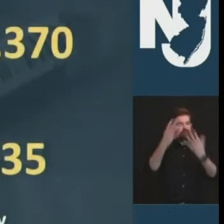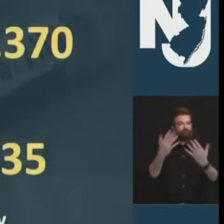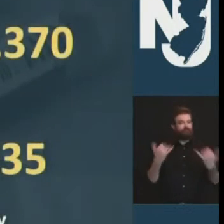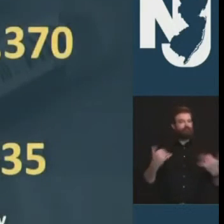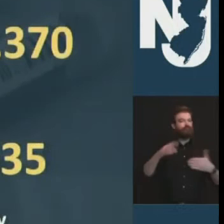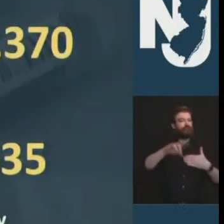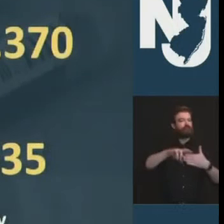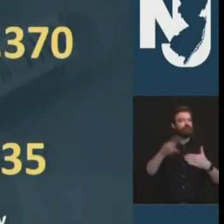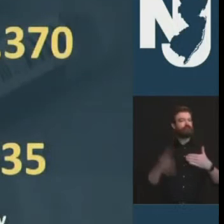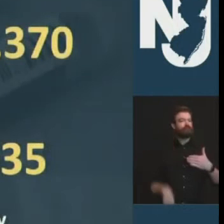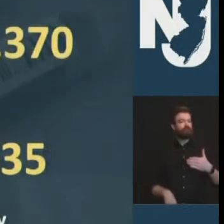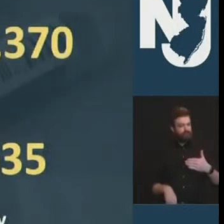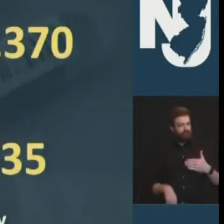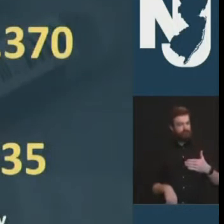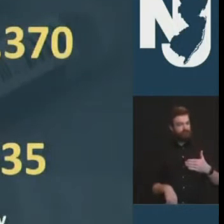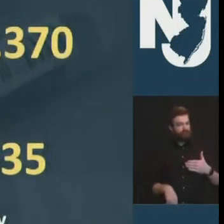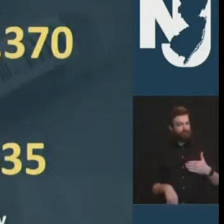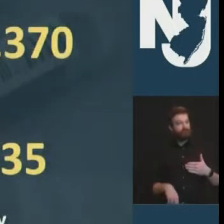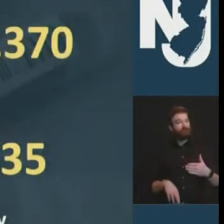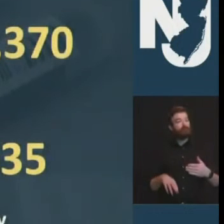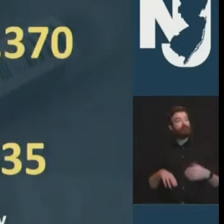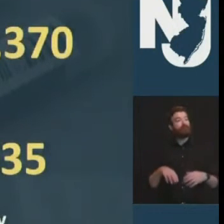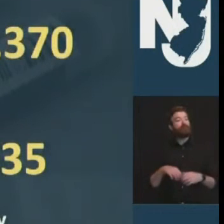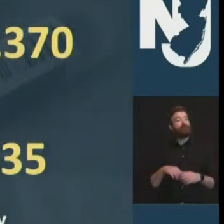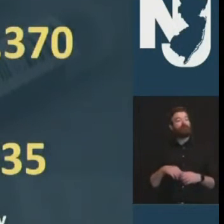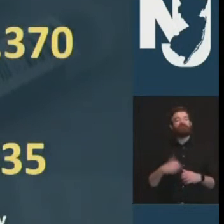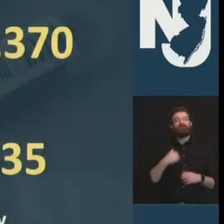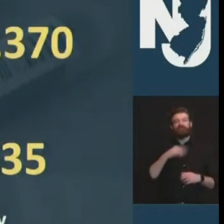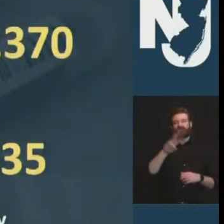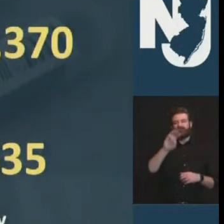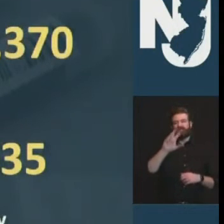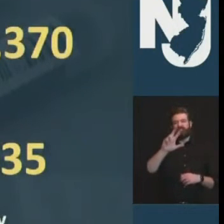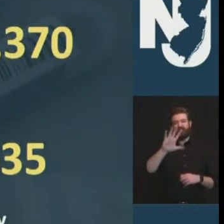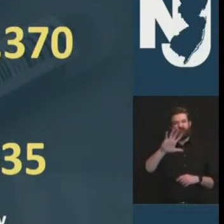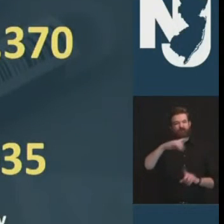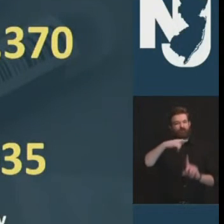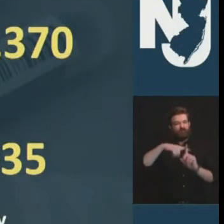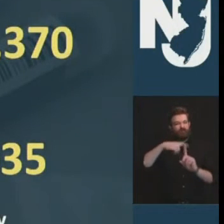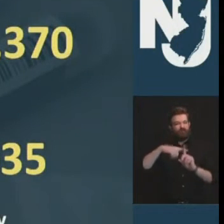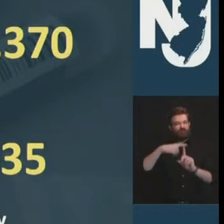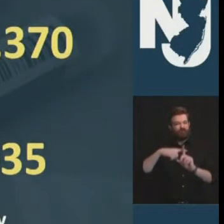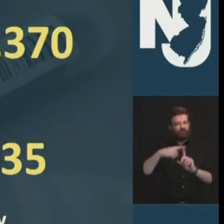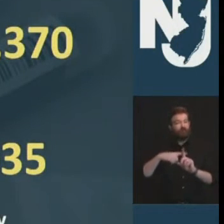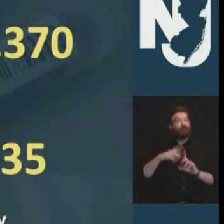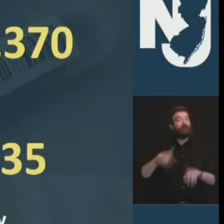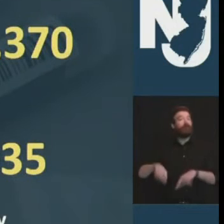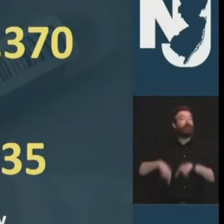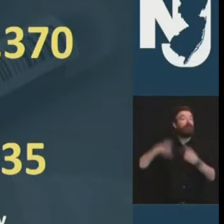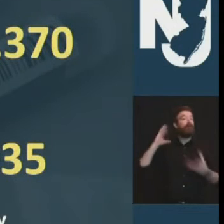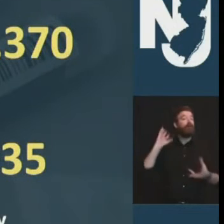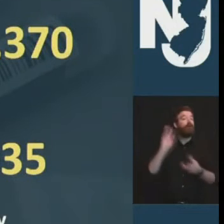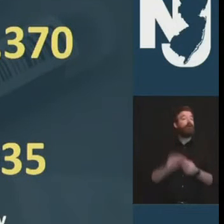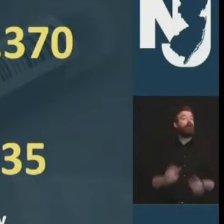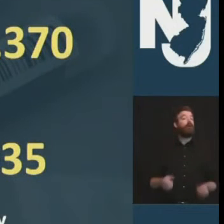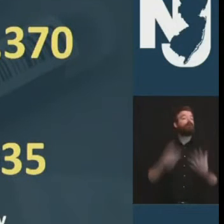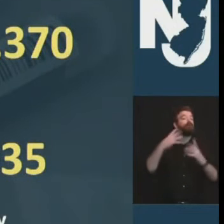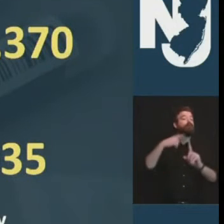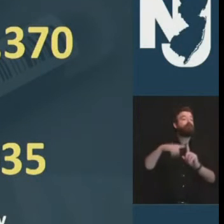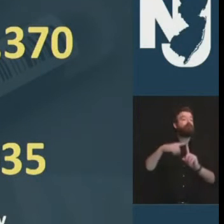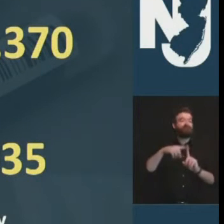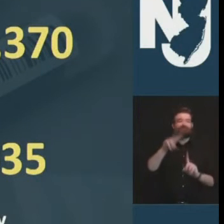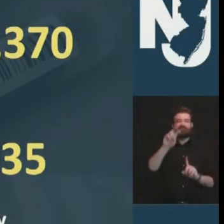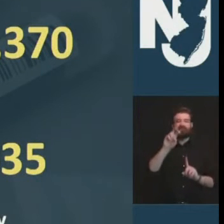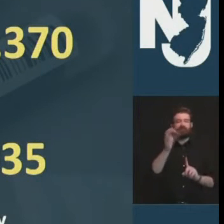three thousand six hundred and thirty five positive cases which gives us a cumulative total since march fourth of two hundred ninety seven thousand three hundred and seventy